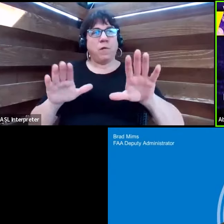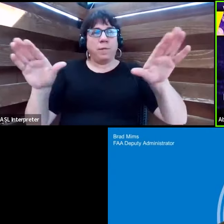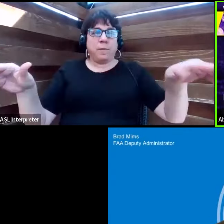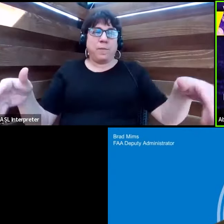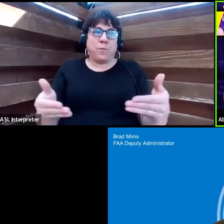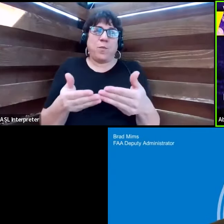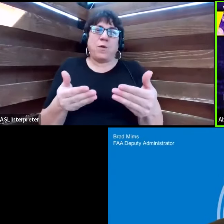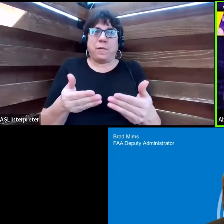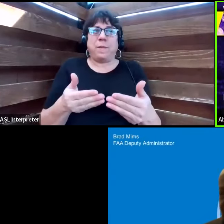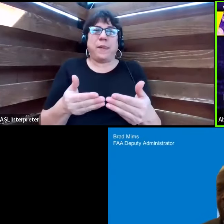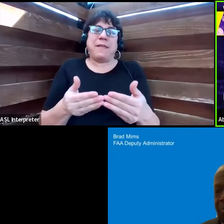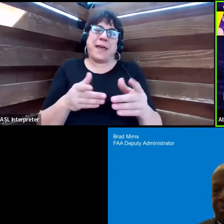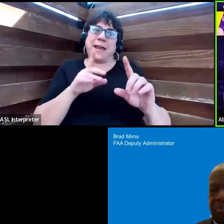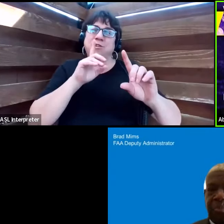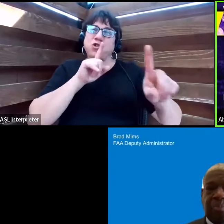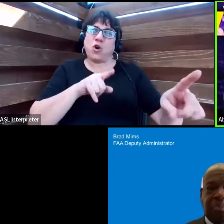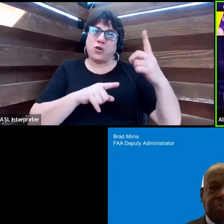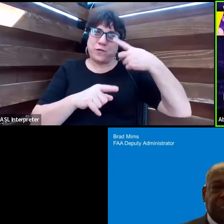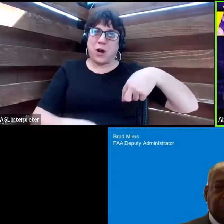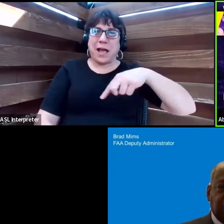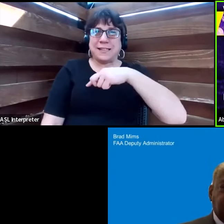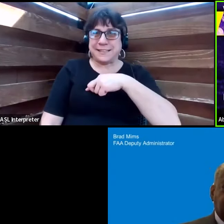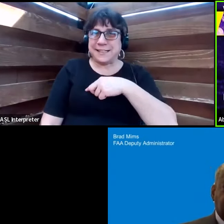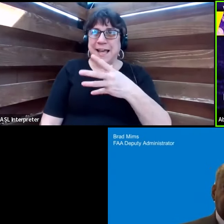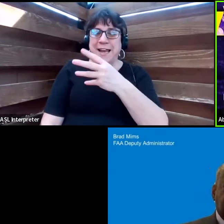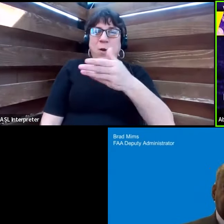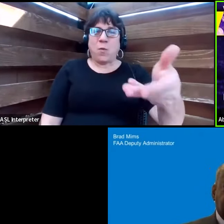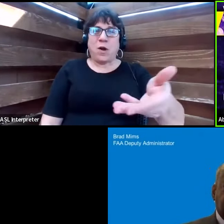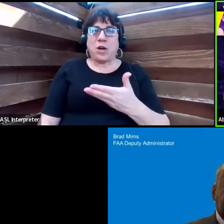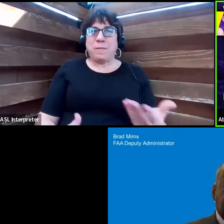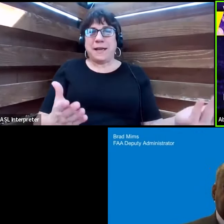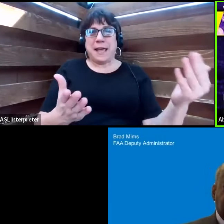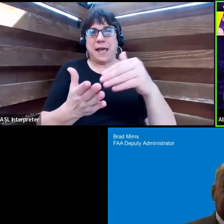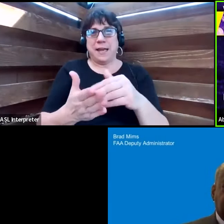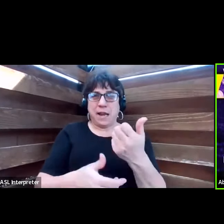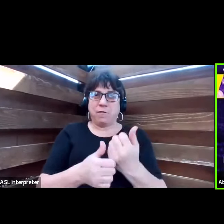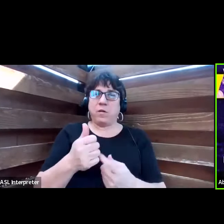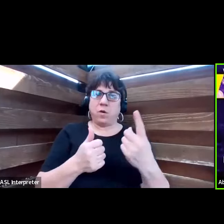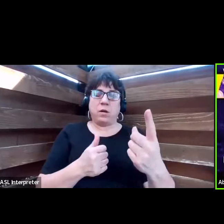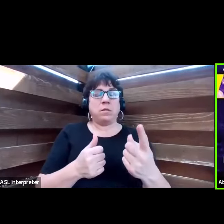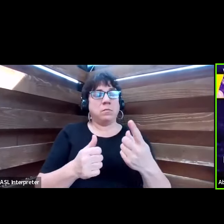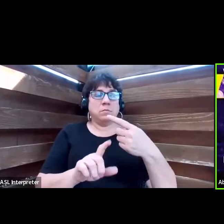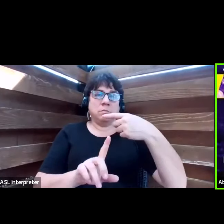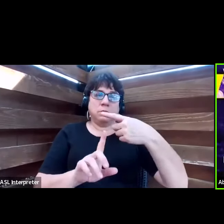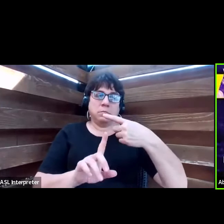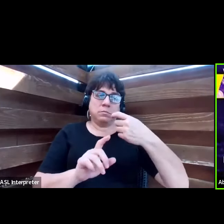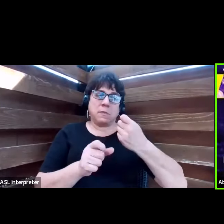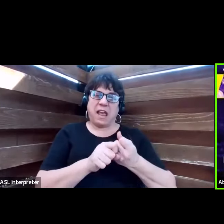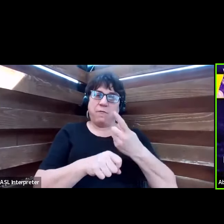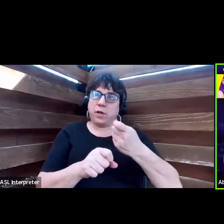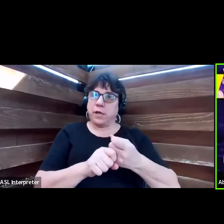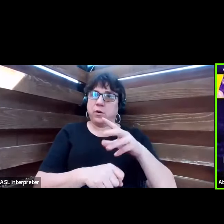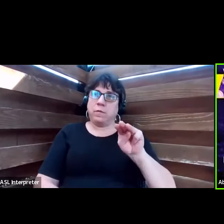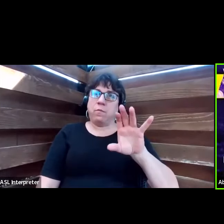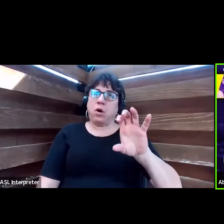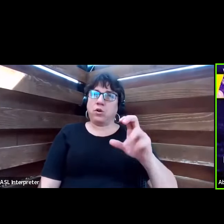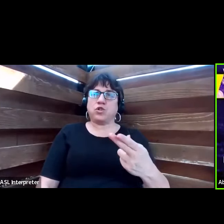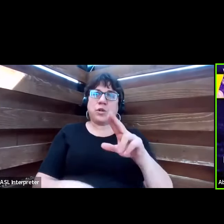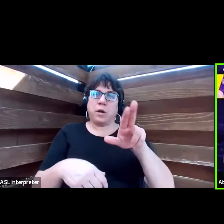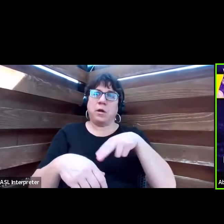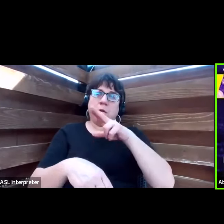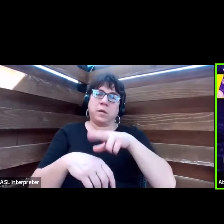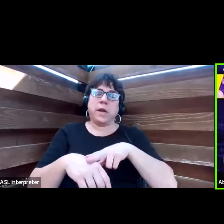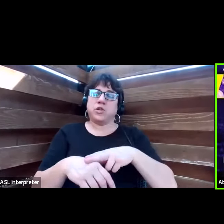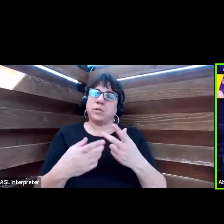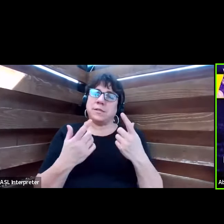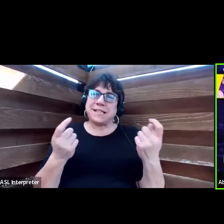and that charge to us. And welcome again, everyone. Each March, our nation celebrates Women's History Month to recognize